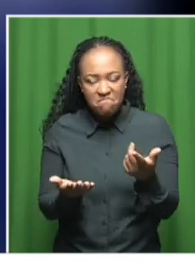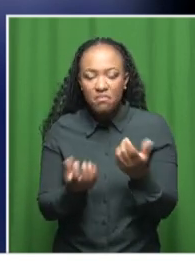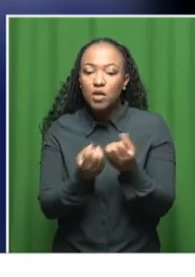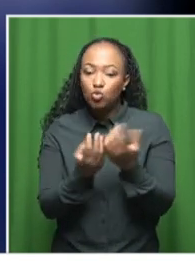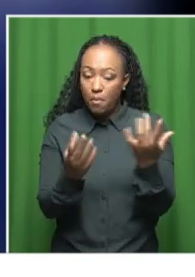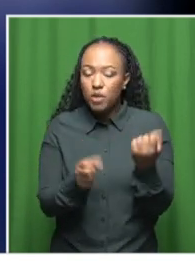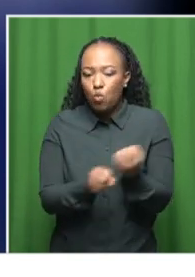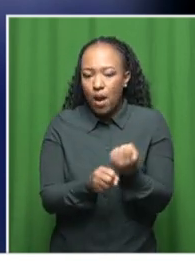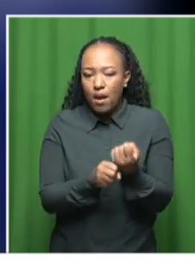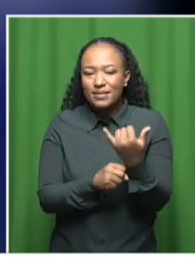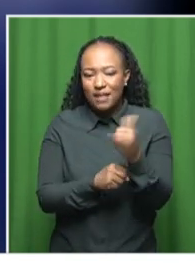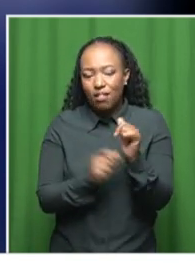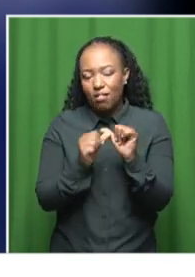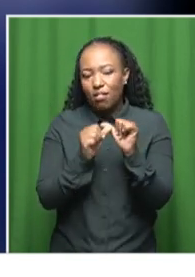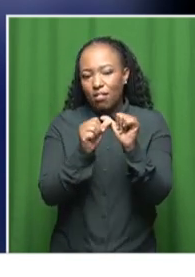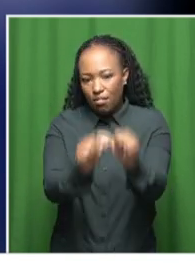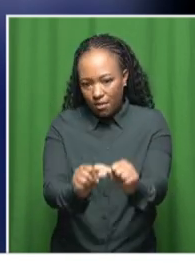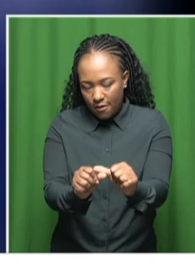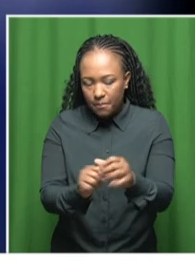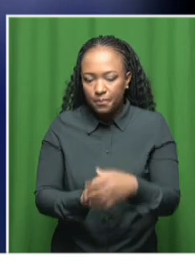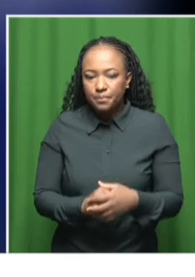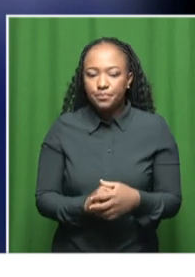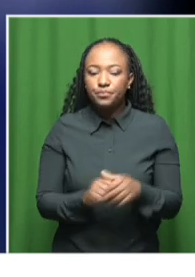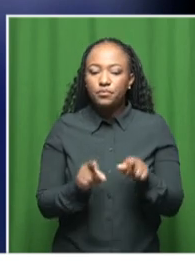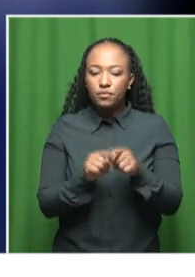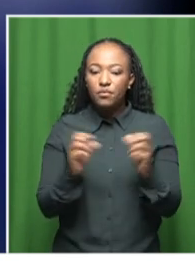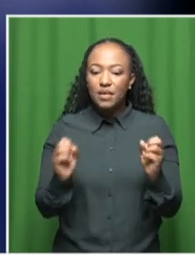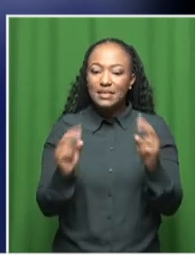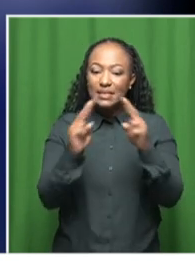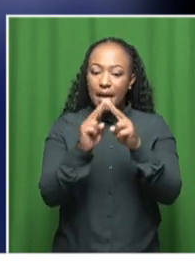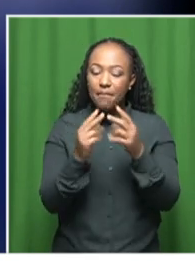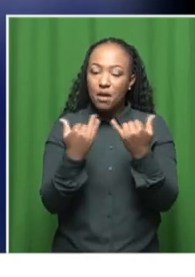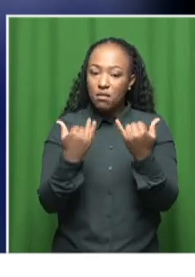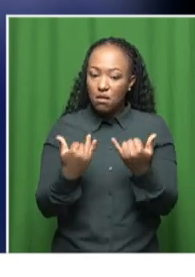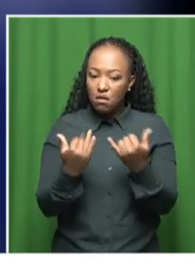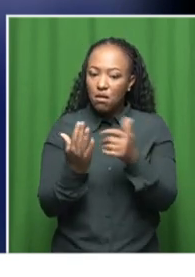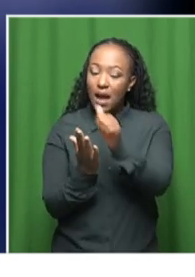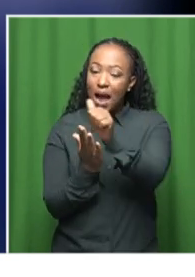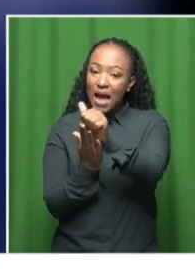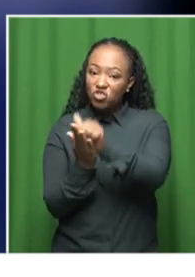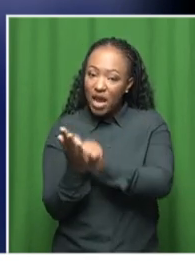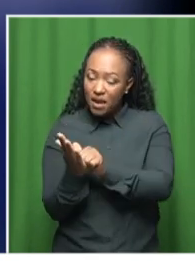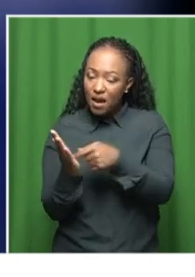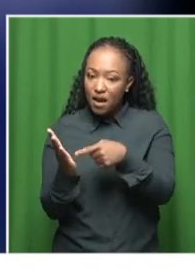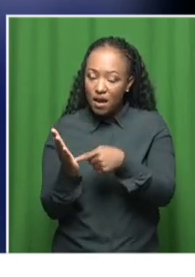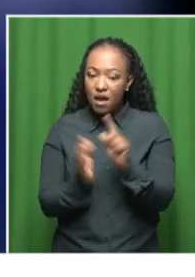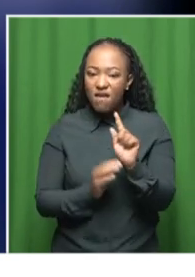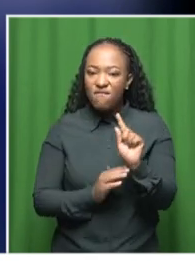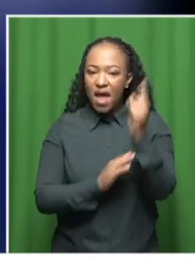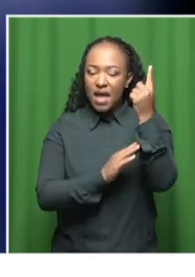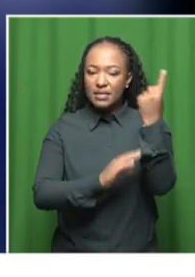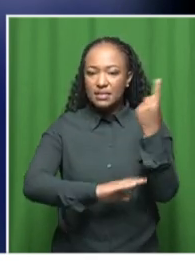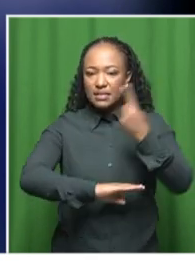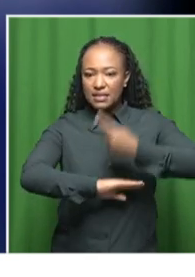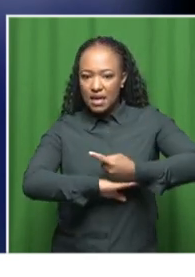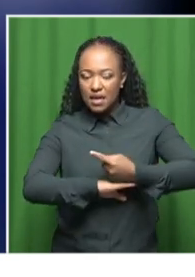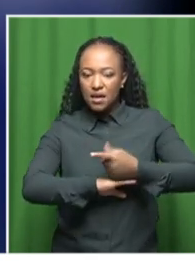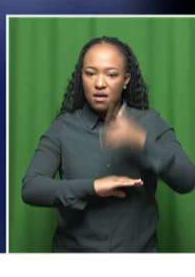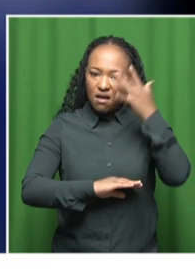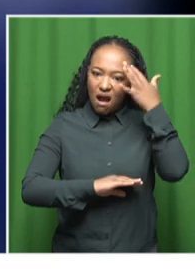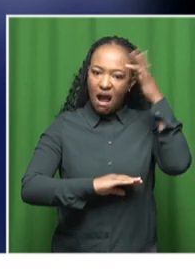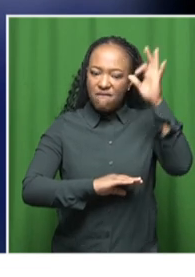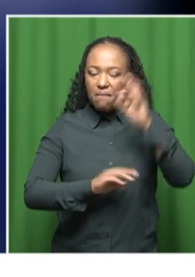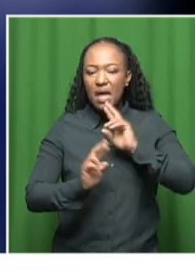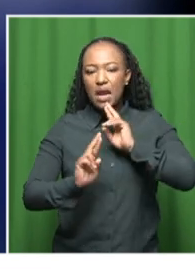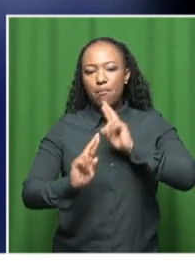work to do. In fact, even in this summit, when you look at the agenda, you see that the first day is all about government